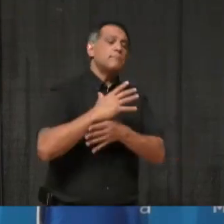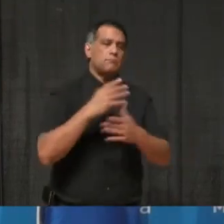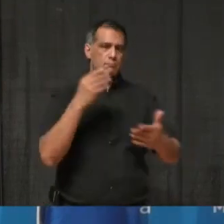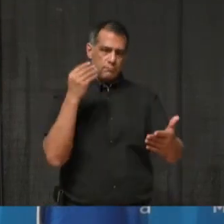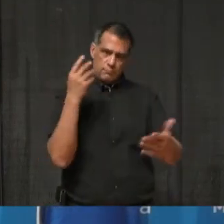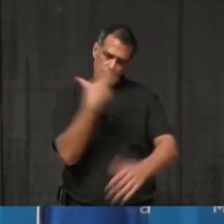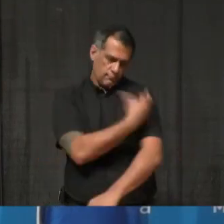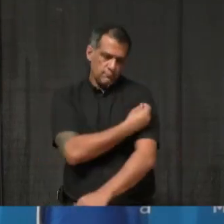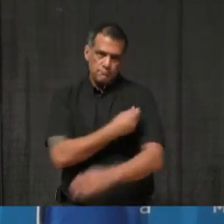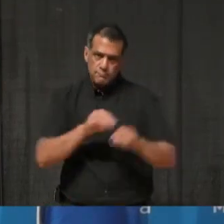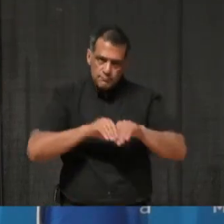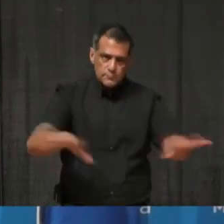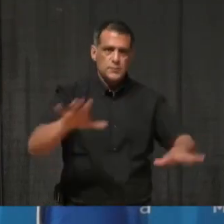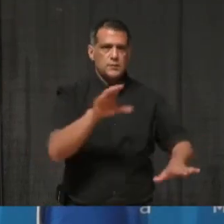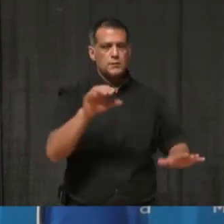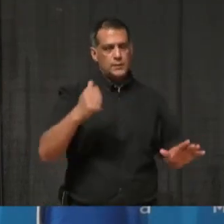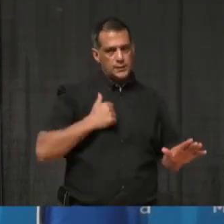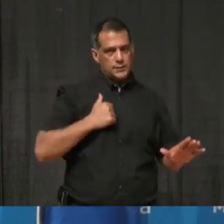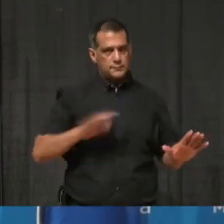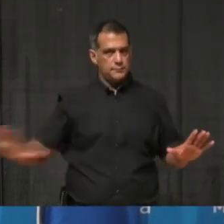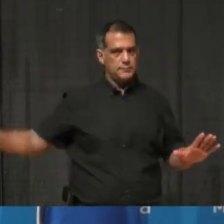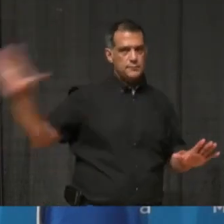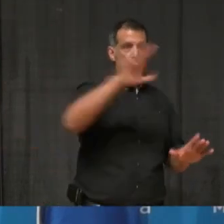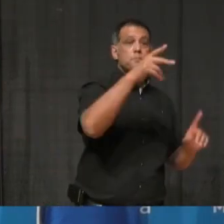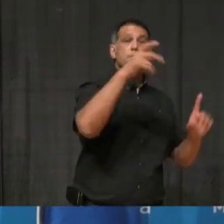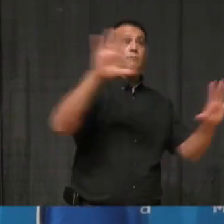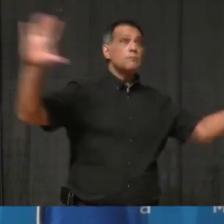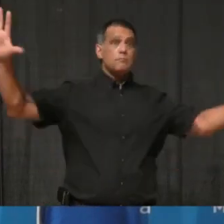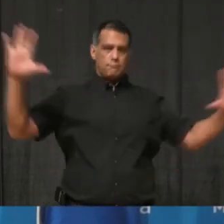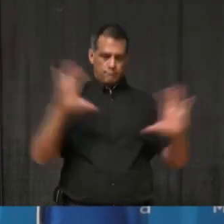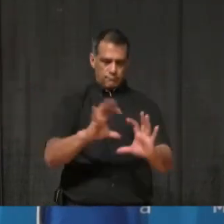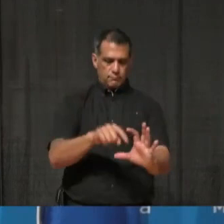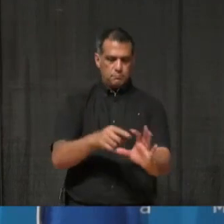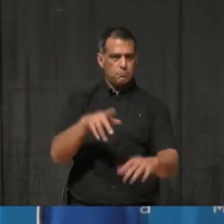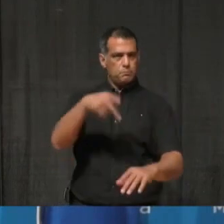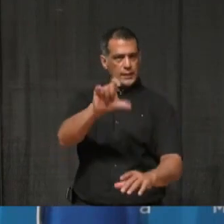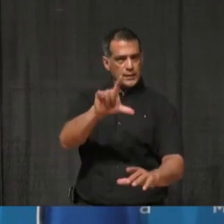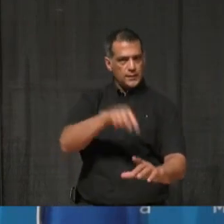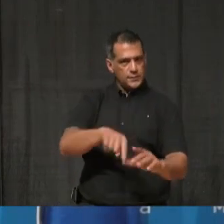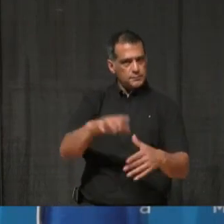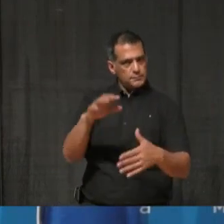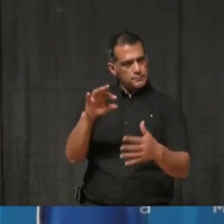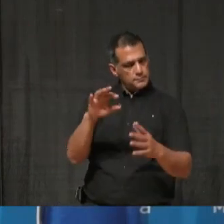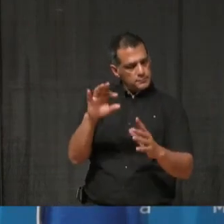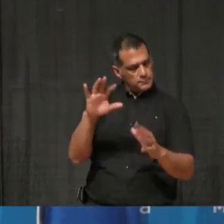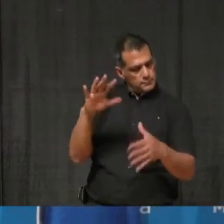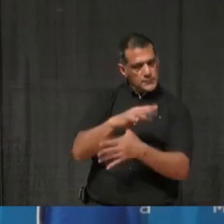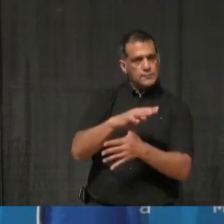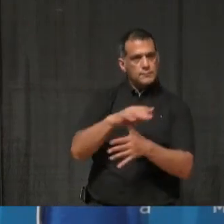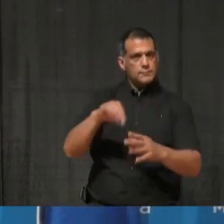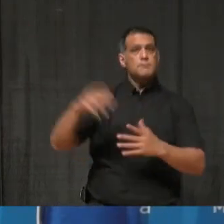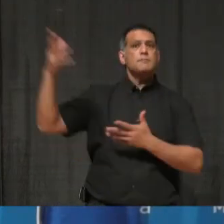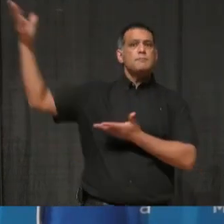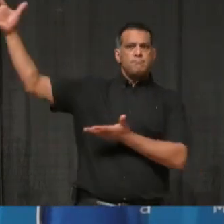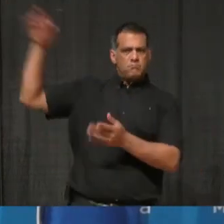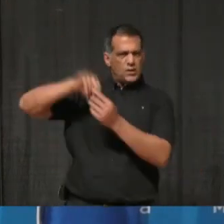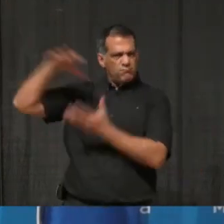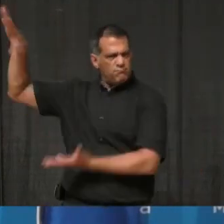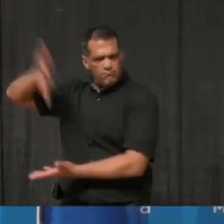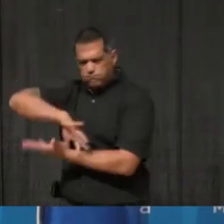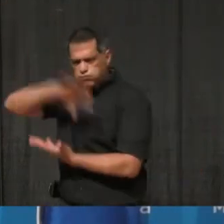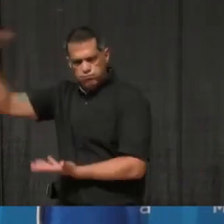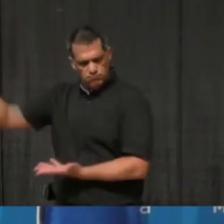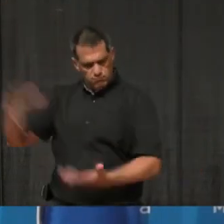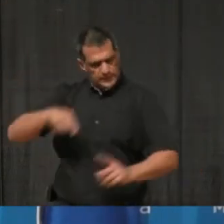it's only fair that we get vaccines that are proportional to our needs. The letter also asked the province to